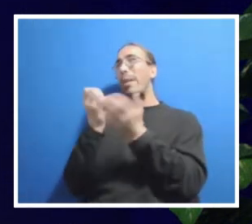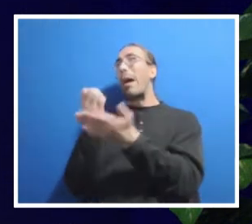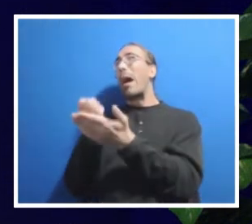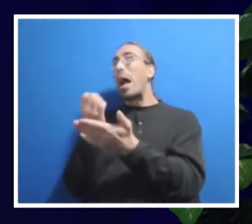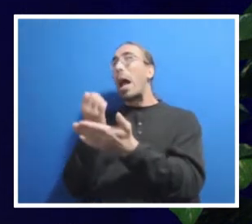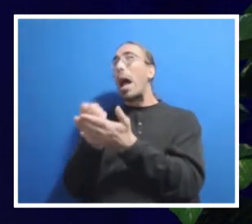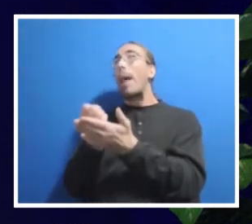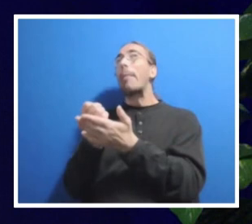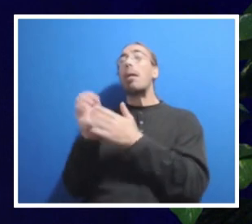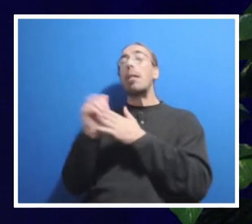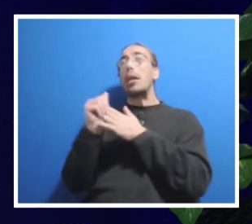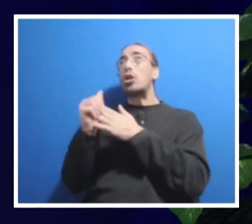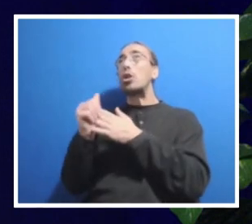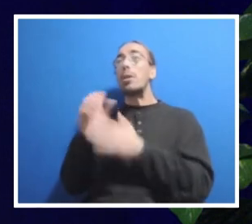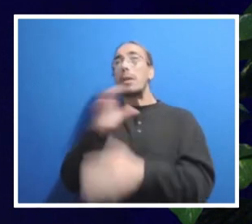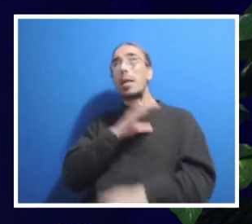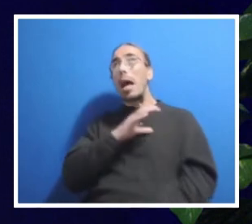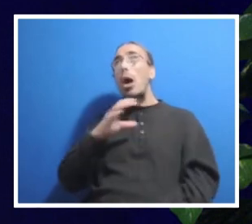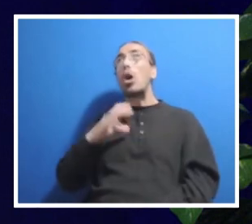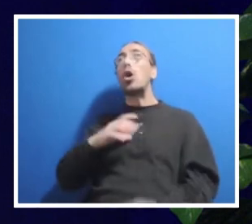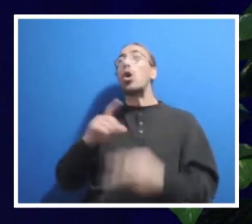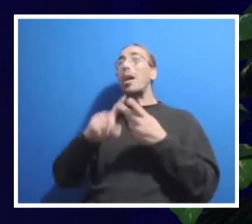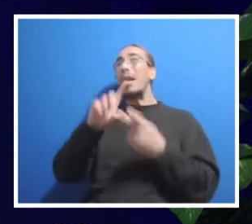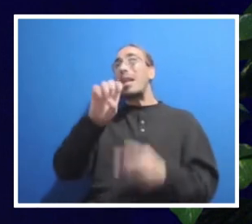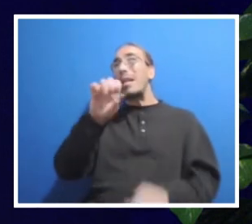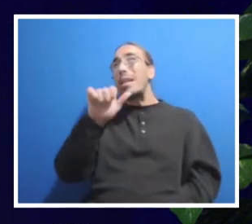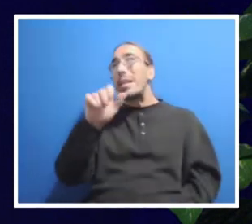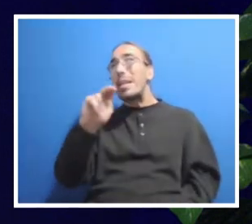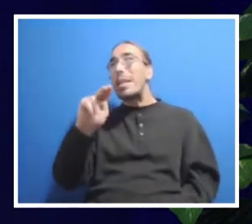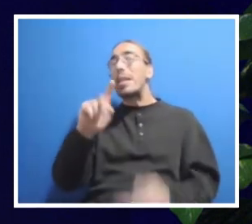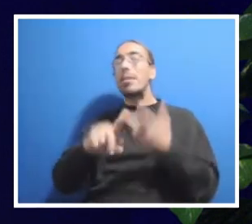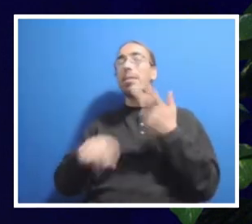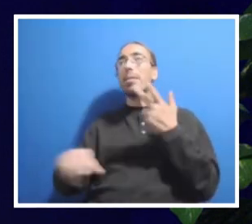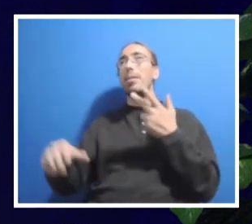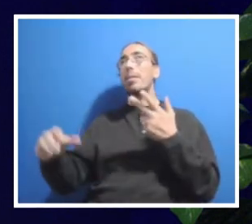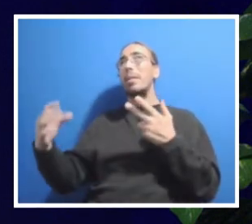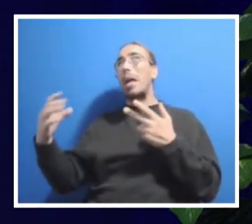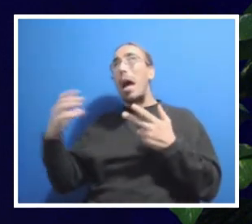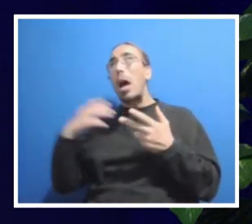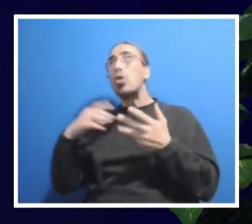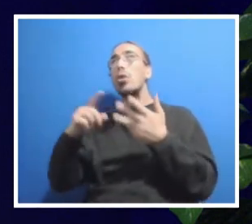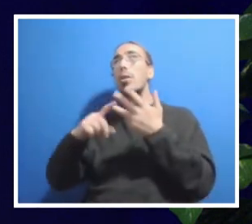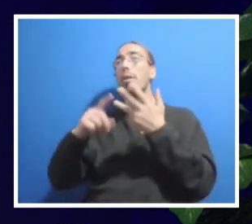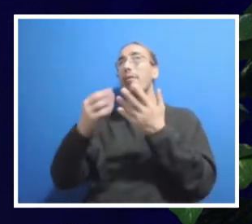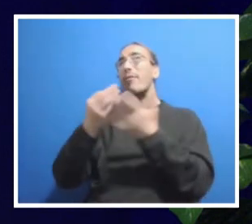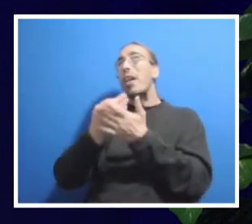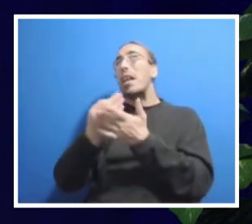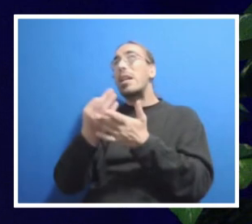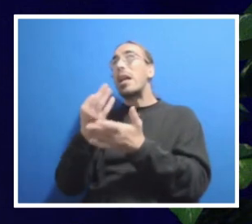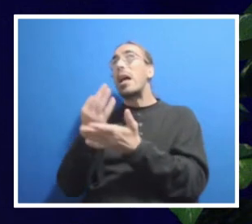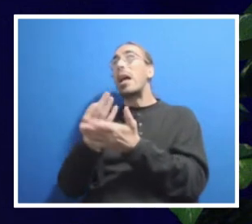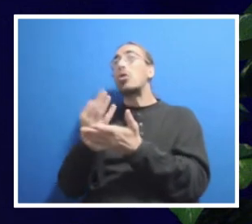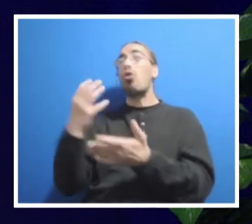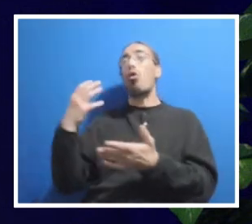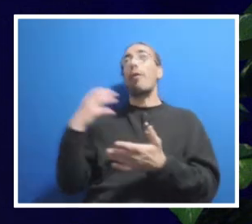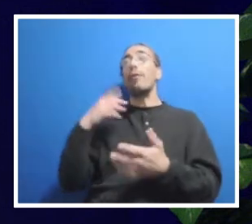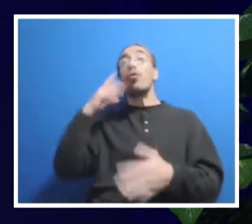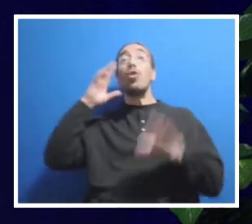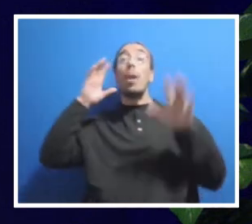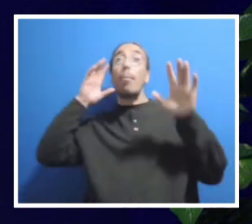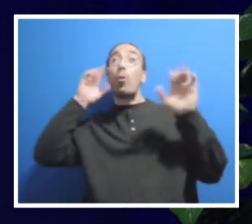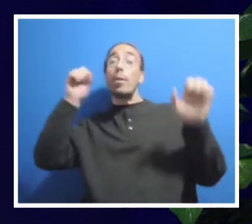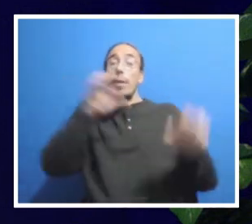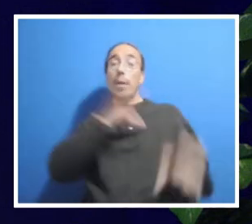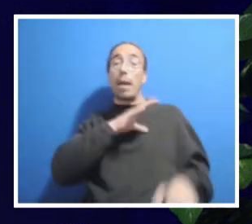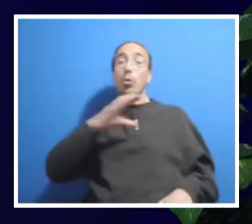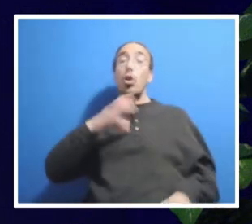which is all of our deans and chancellors, our financial officers, and our president's council so that they all understand the challenge